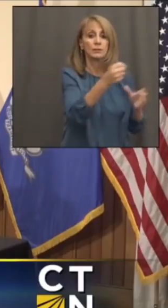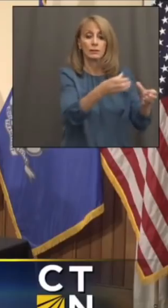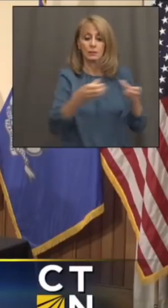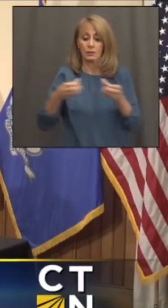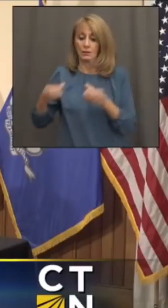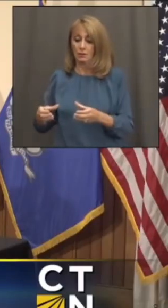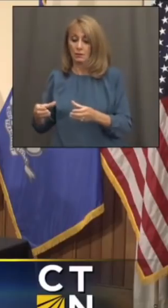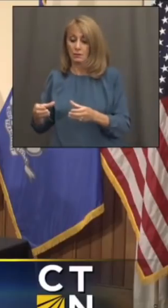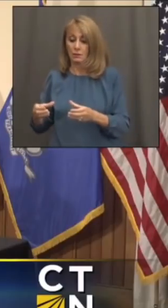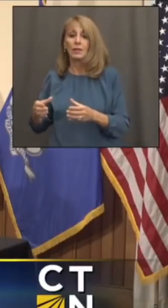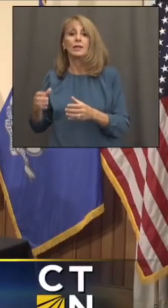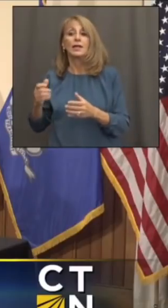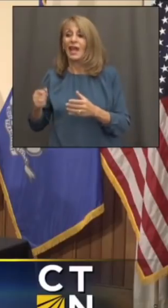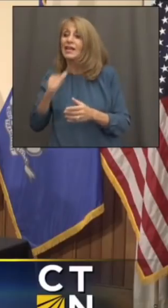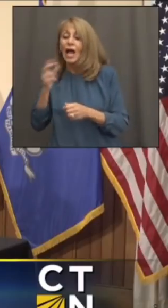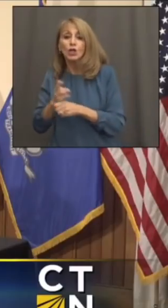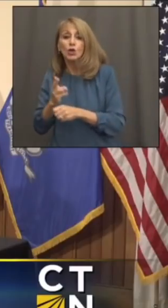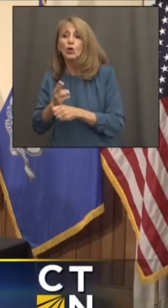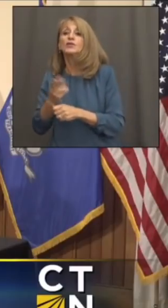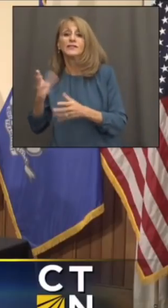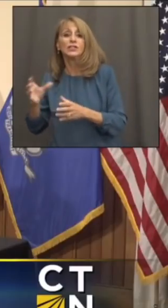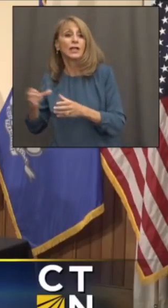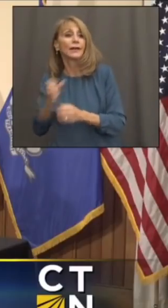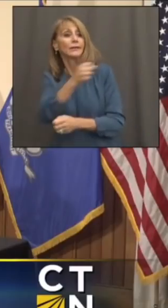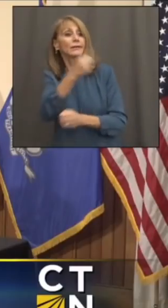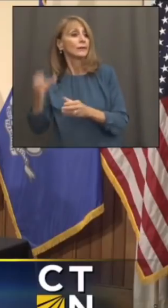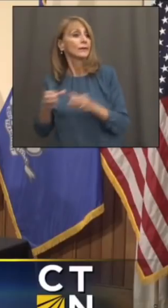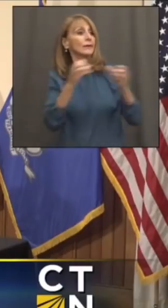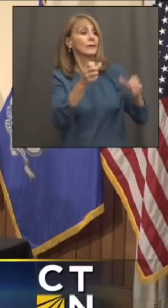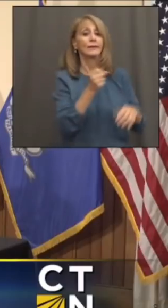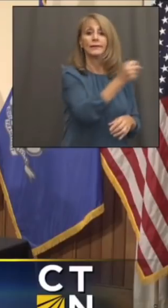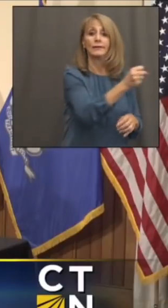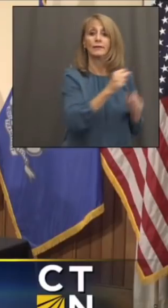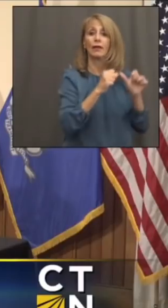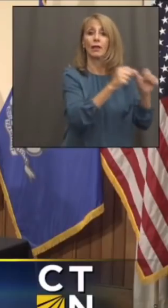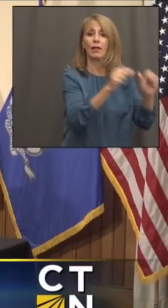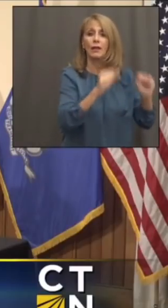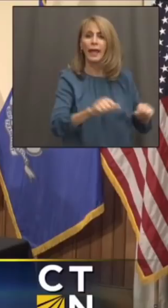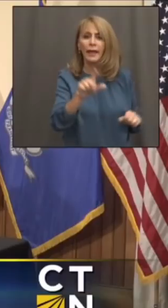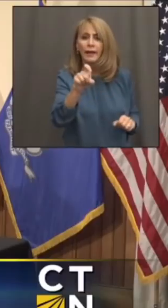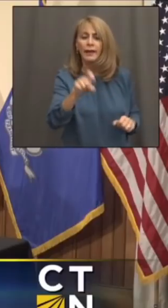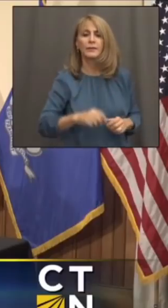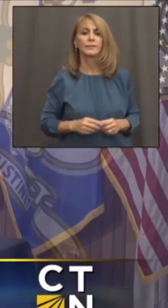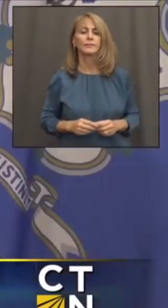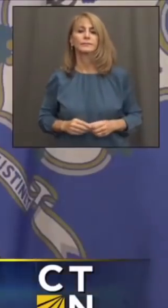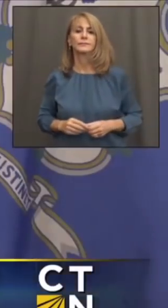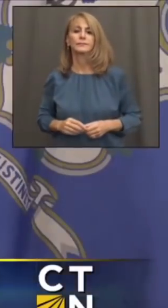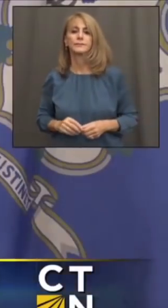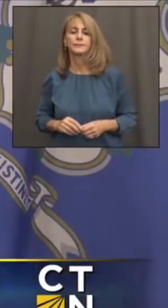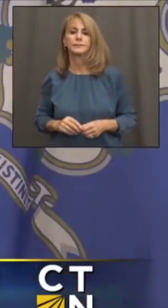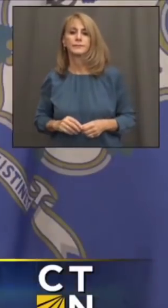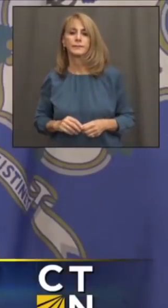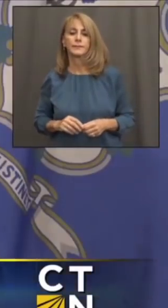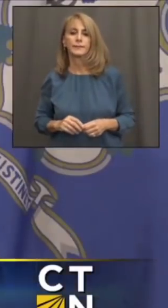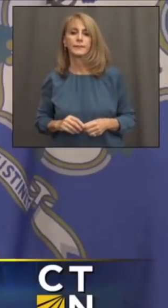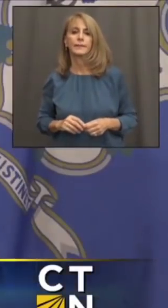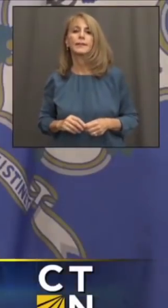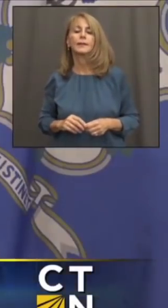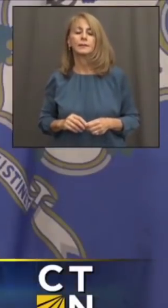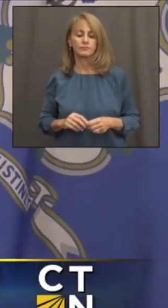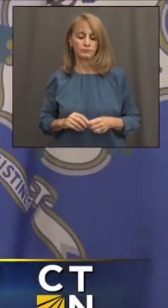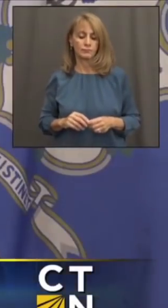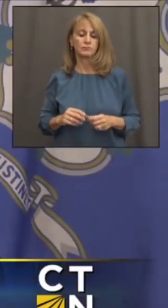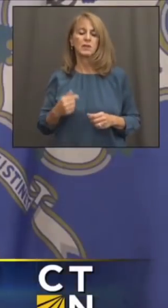can any of those go back in? What's being done? Or is that a concern right now? Well, start and then throw it right to